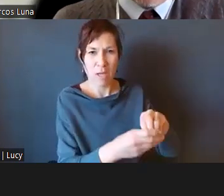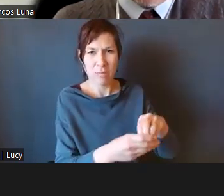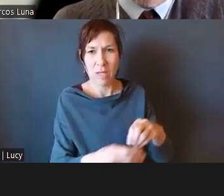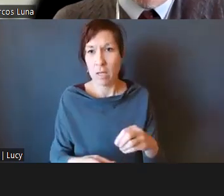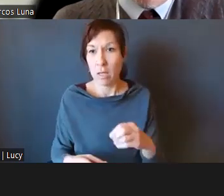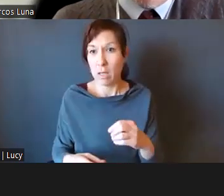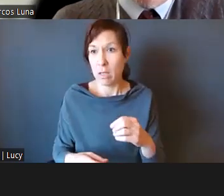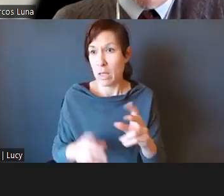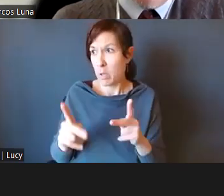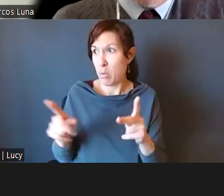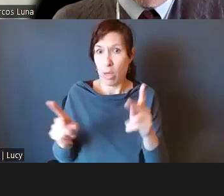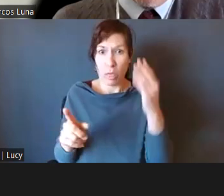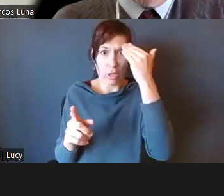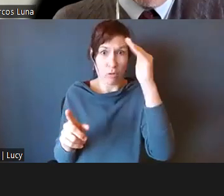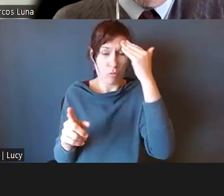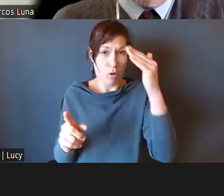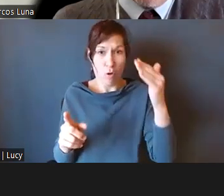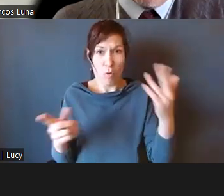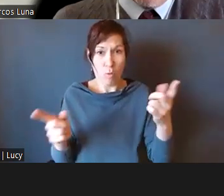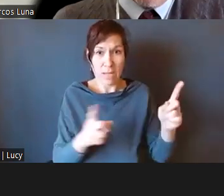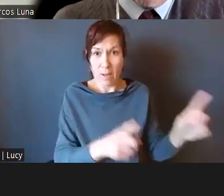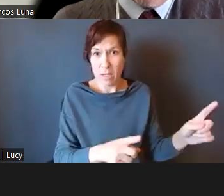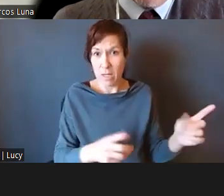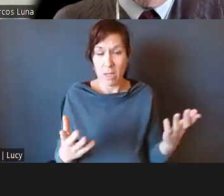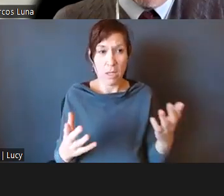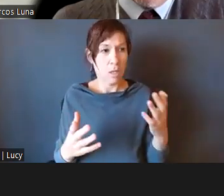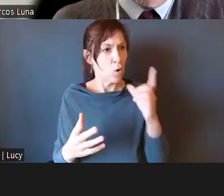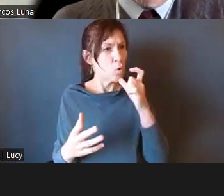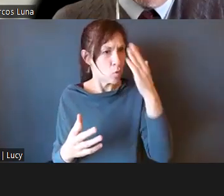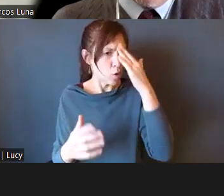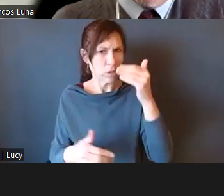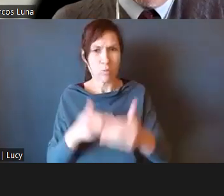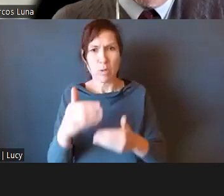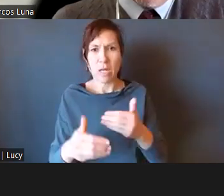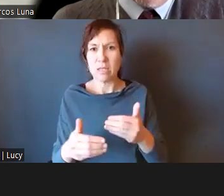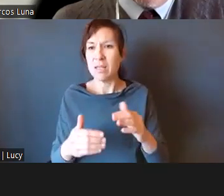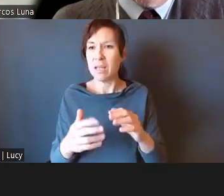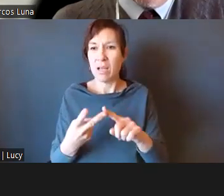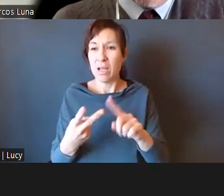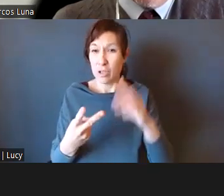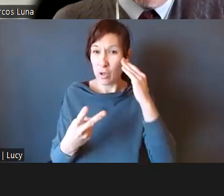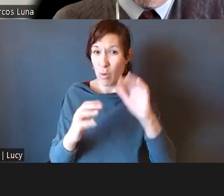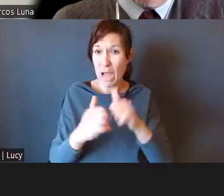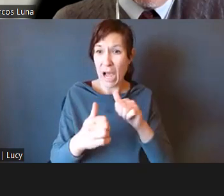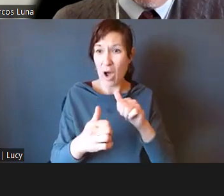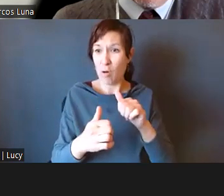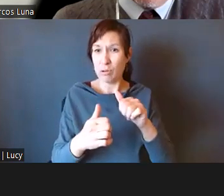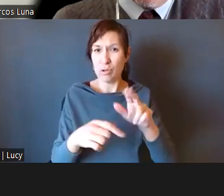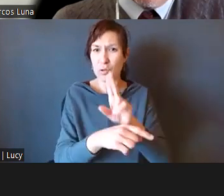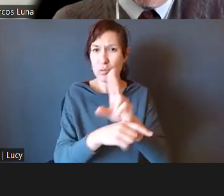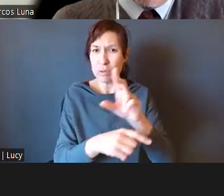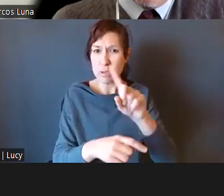this whole process is going on? Who knows how to access zoom meetings? You know, who's getting emails?